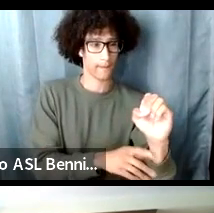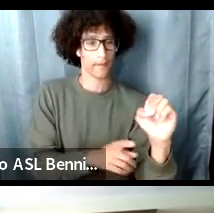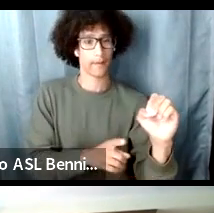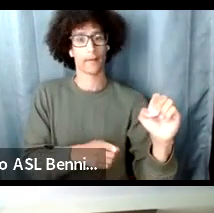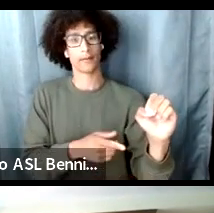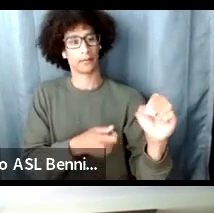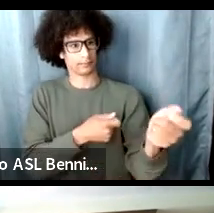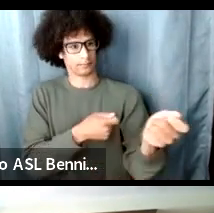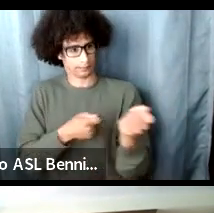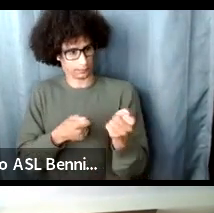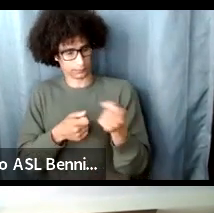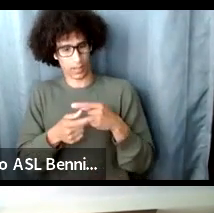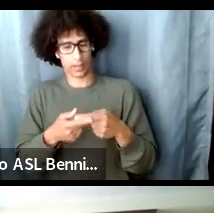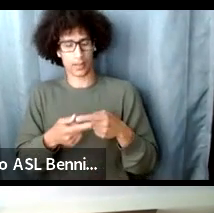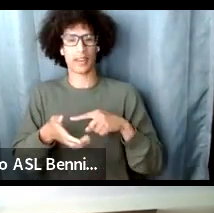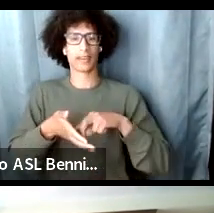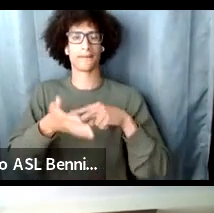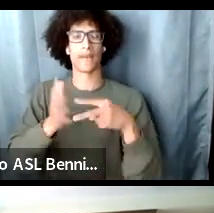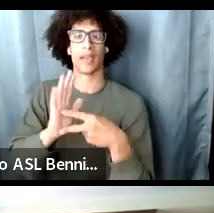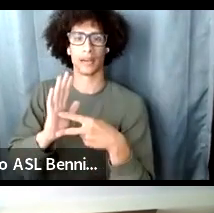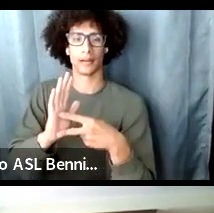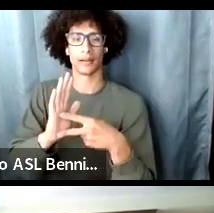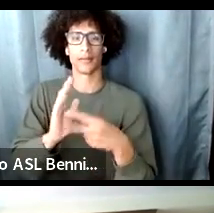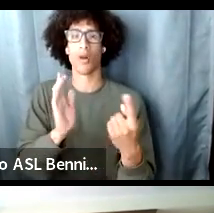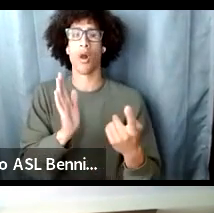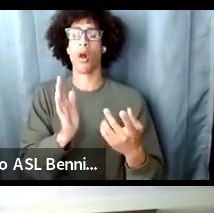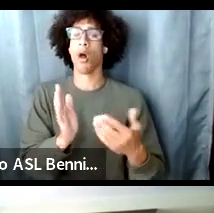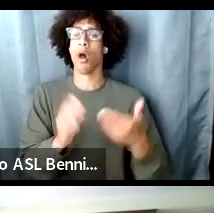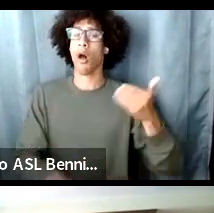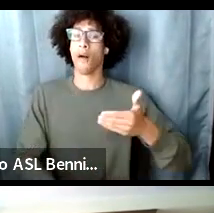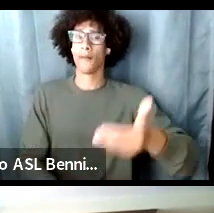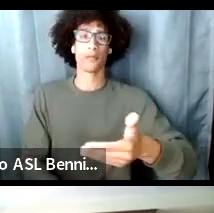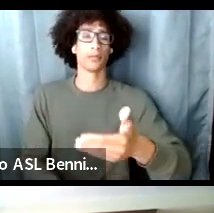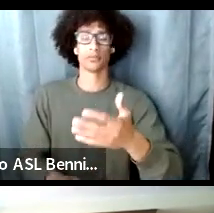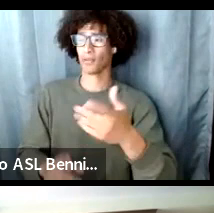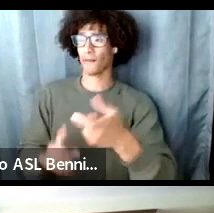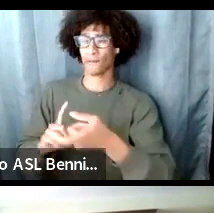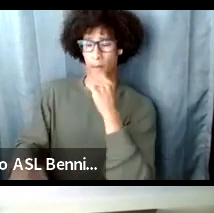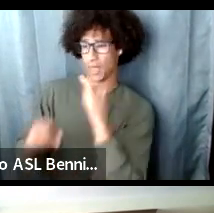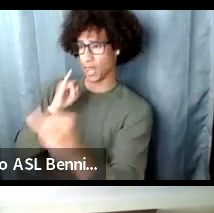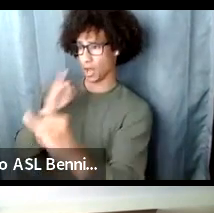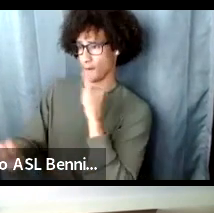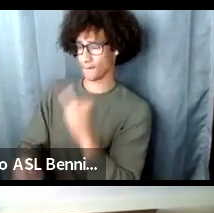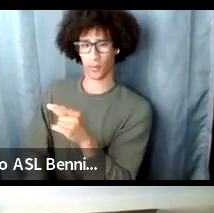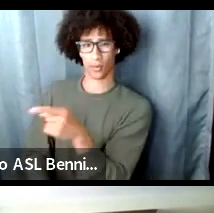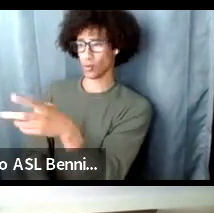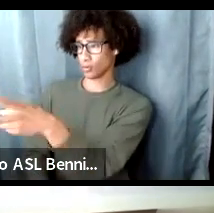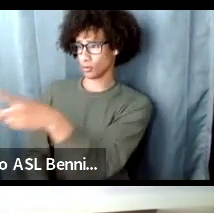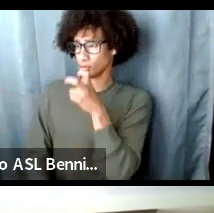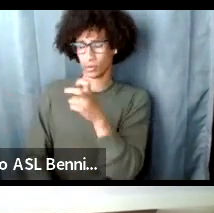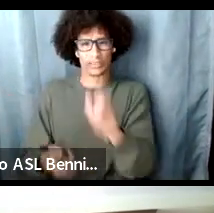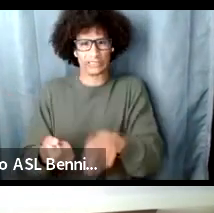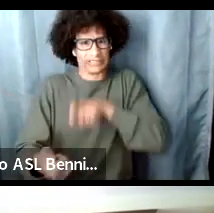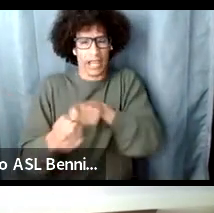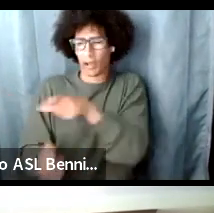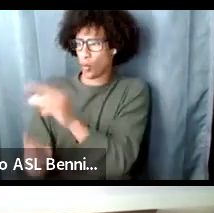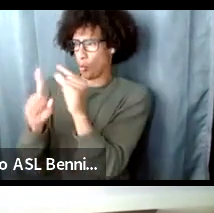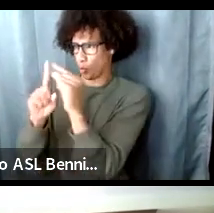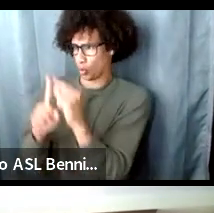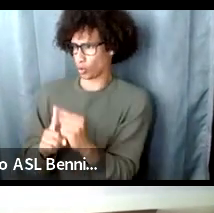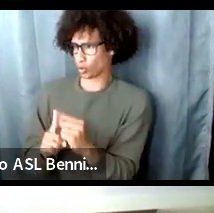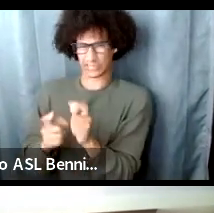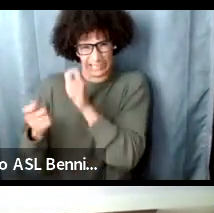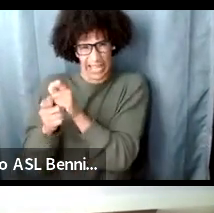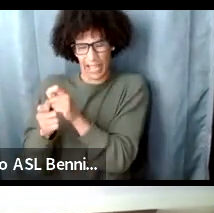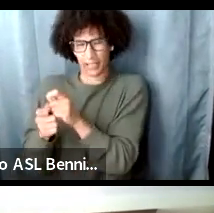defining it oftentimes she does it straight out of an interview she'll take it word for word but sometimes like she'll she'll create a